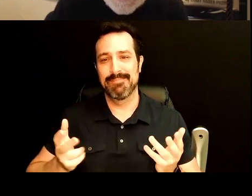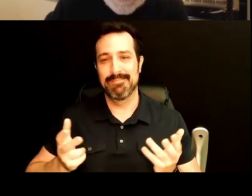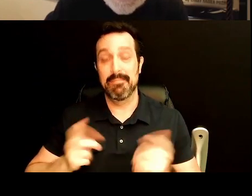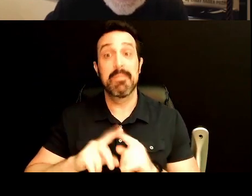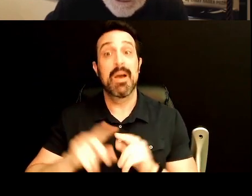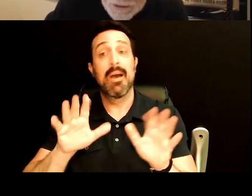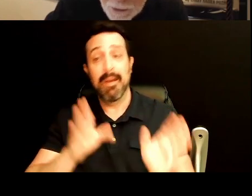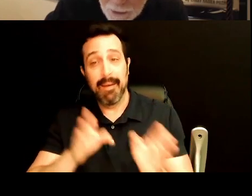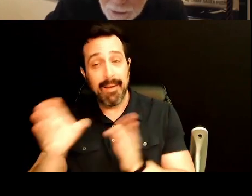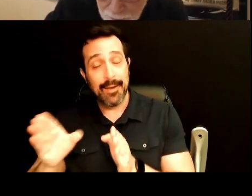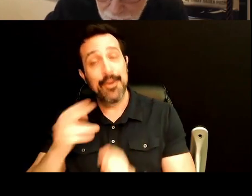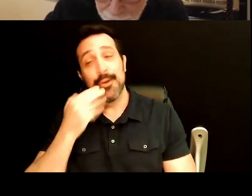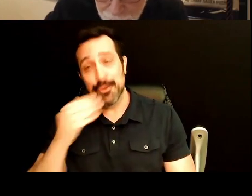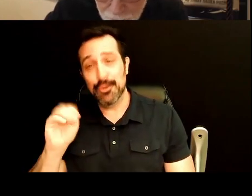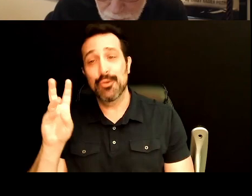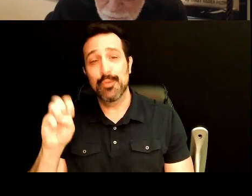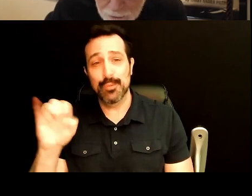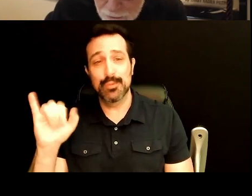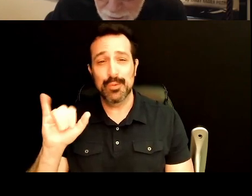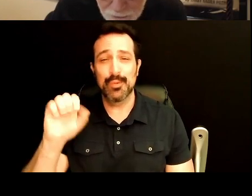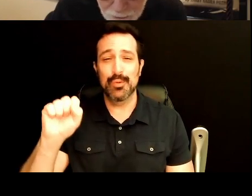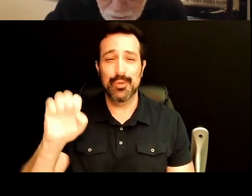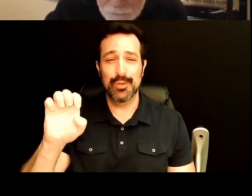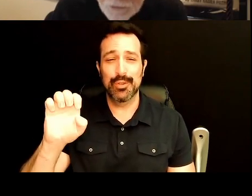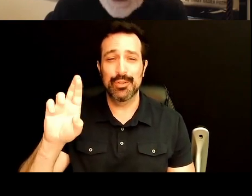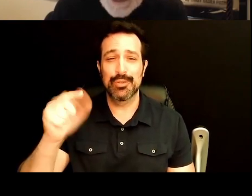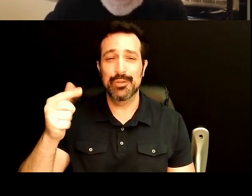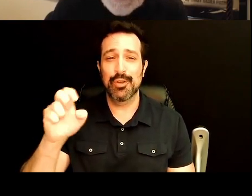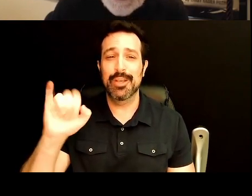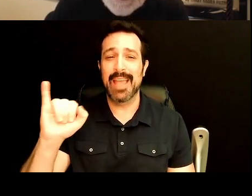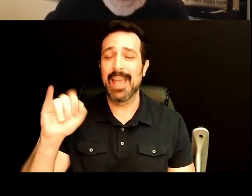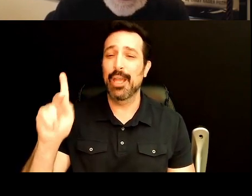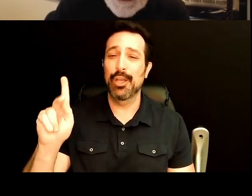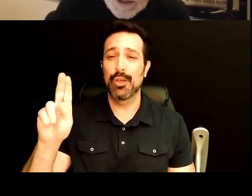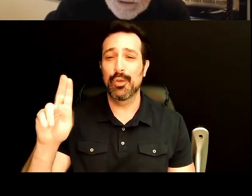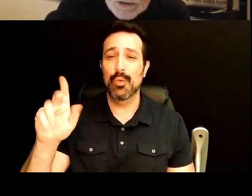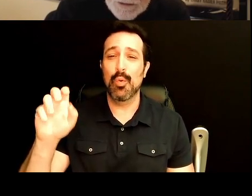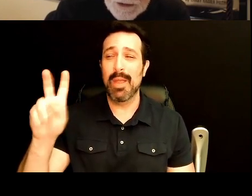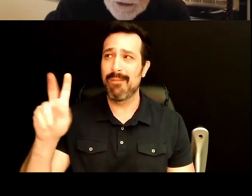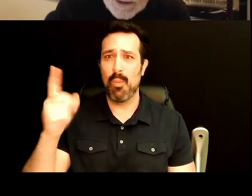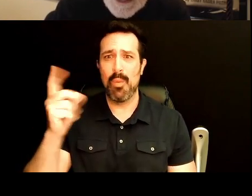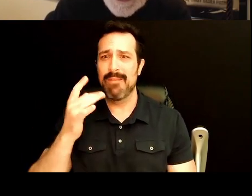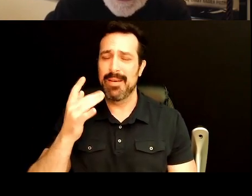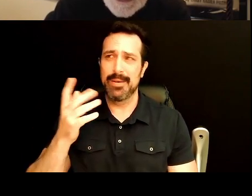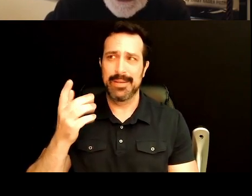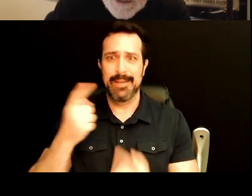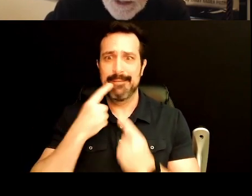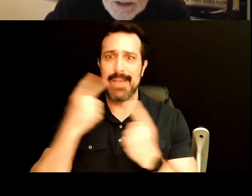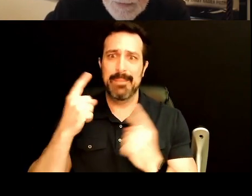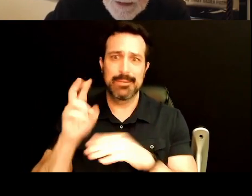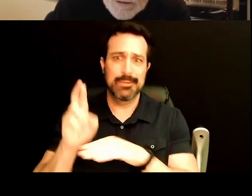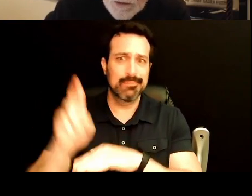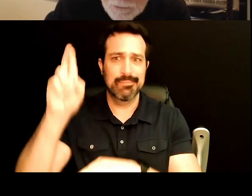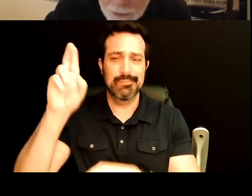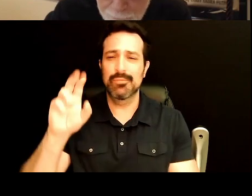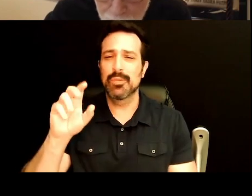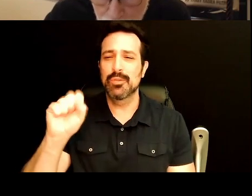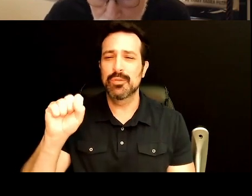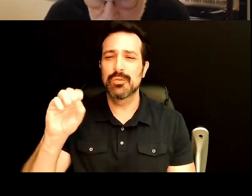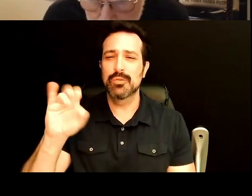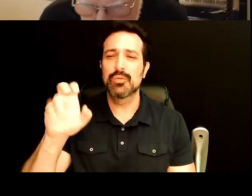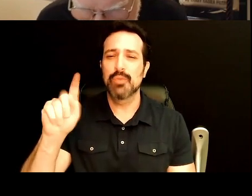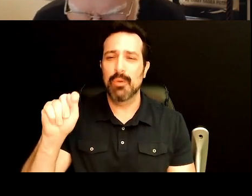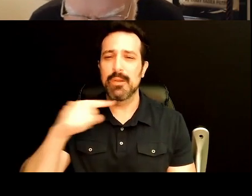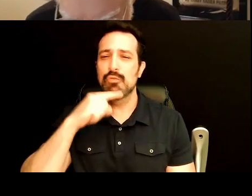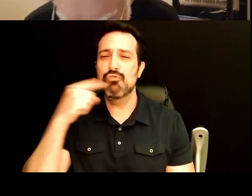too. Sergey Krikalev, one of the greatest astronauts of all times is the Soviet Russian cosmonaut, wrote